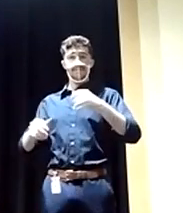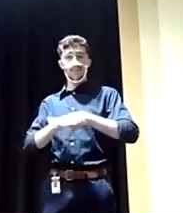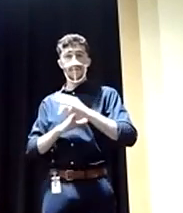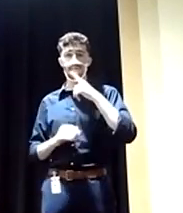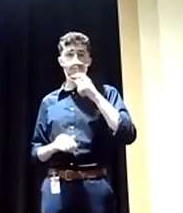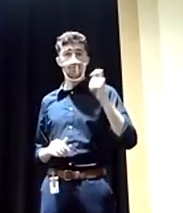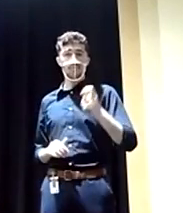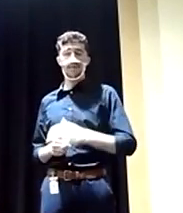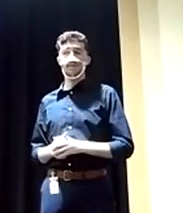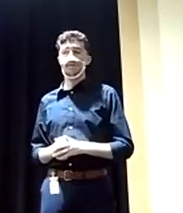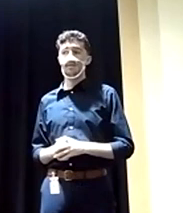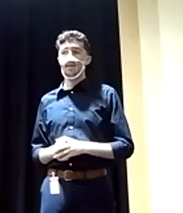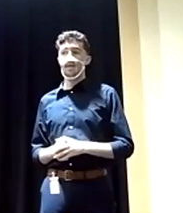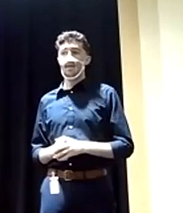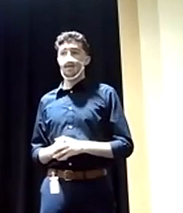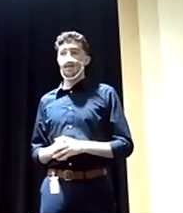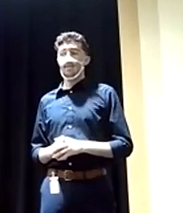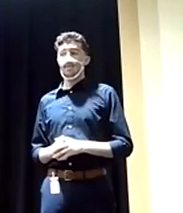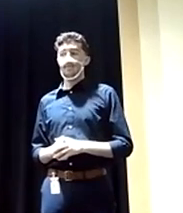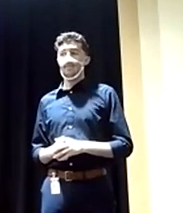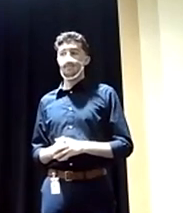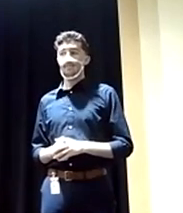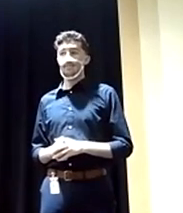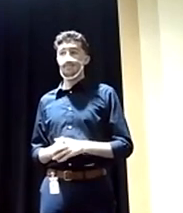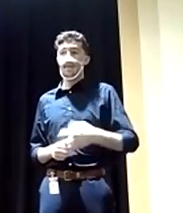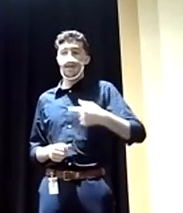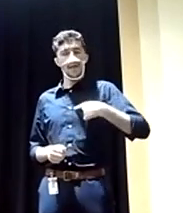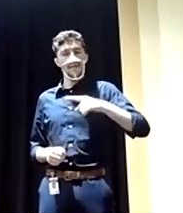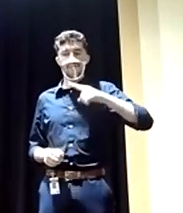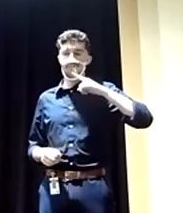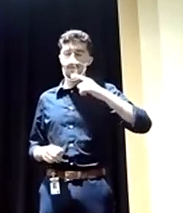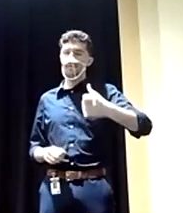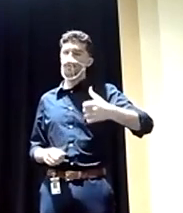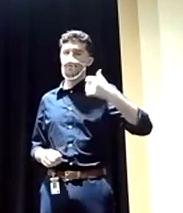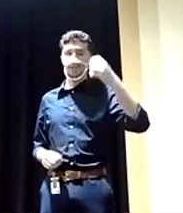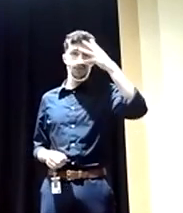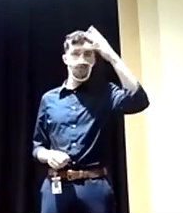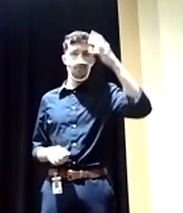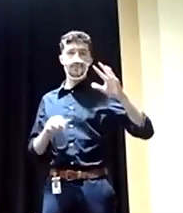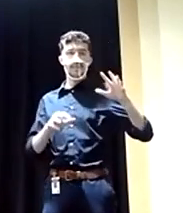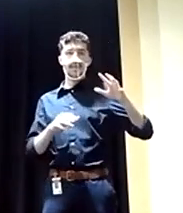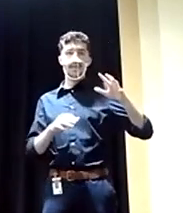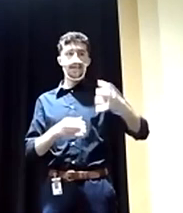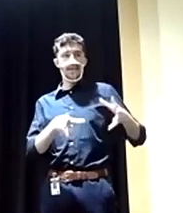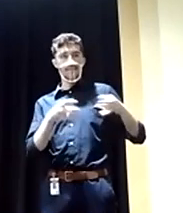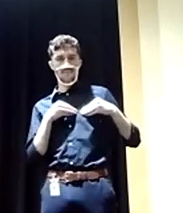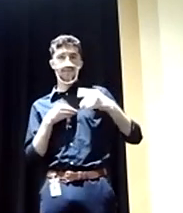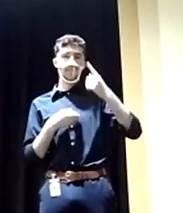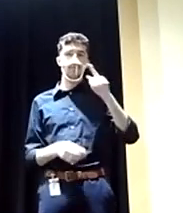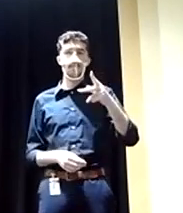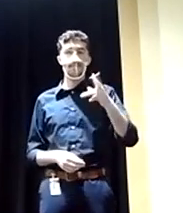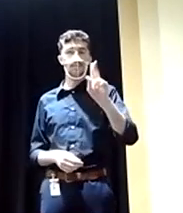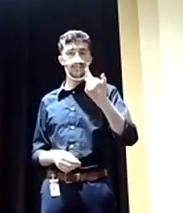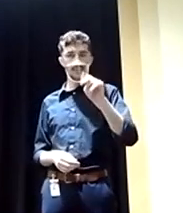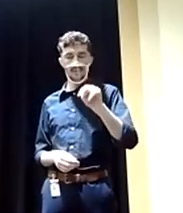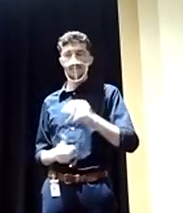I strenuously in the strongest term reject former President Trump's embrace and praise of Vladimir Putin.